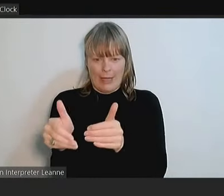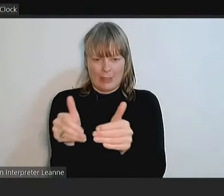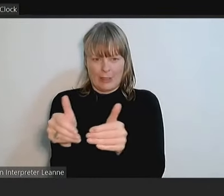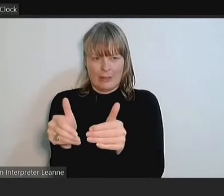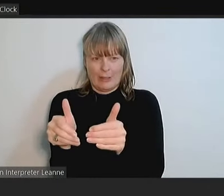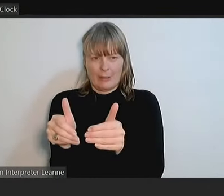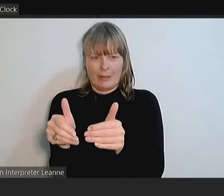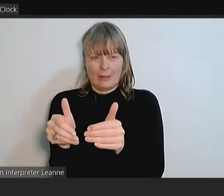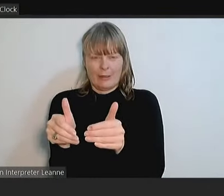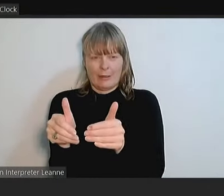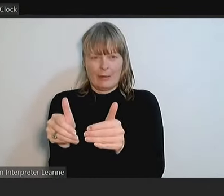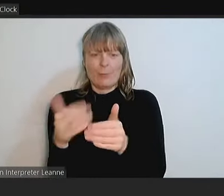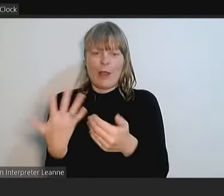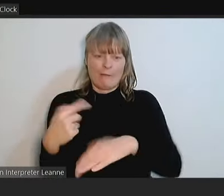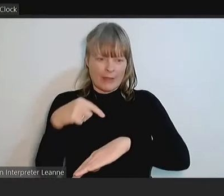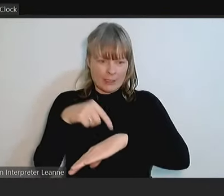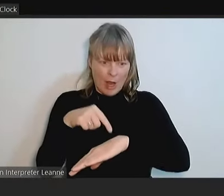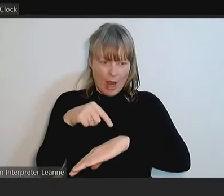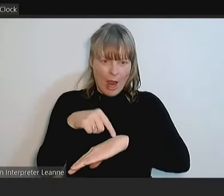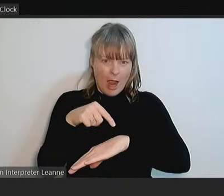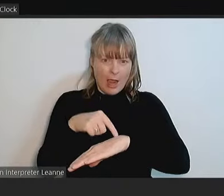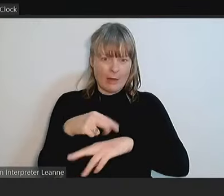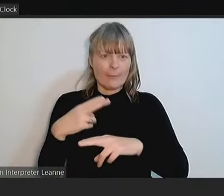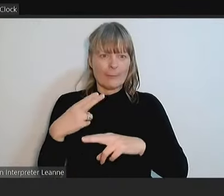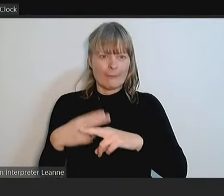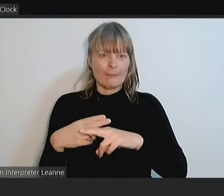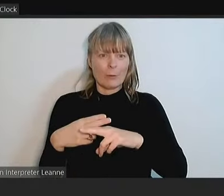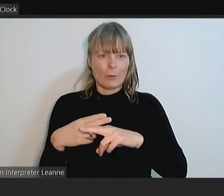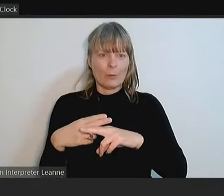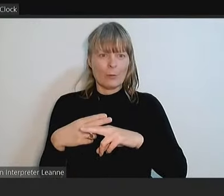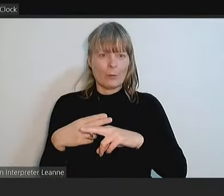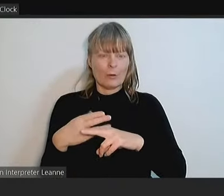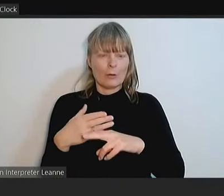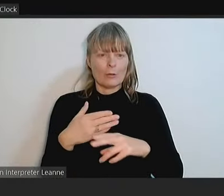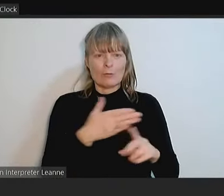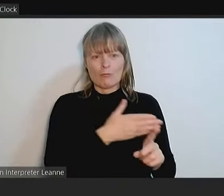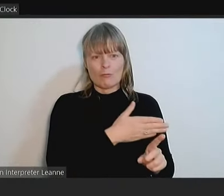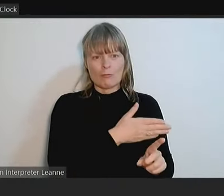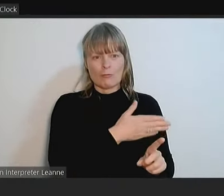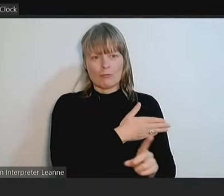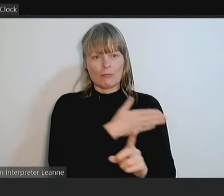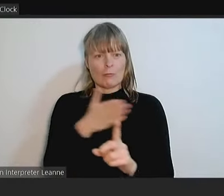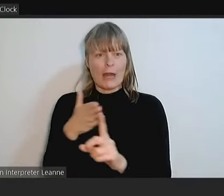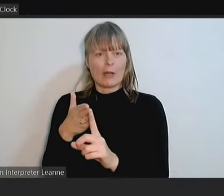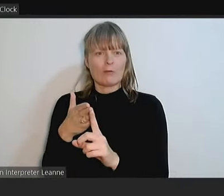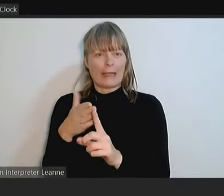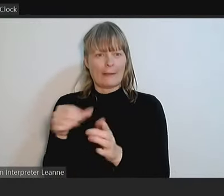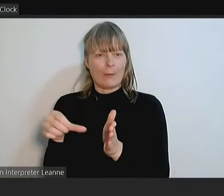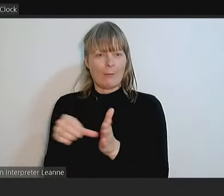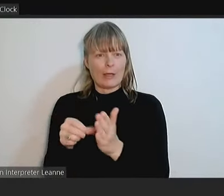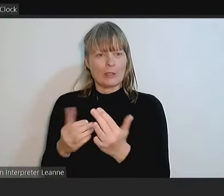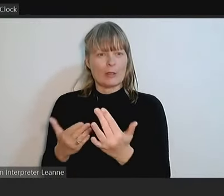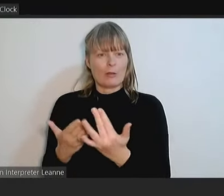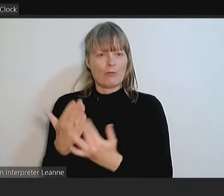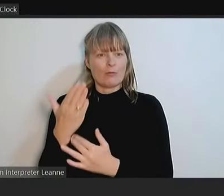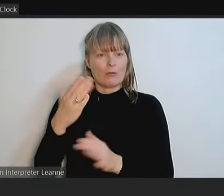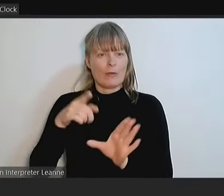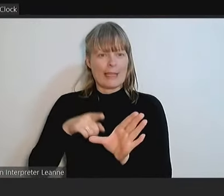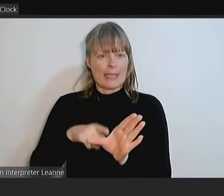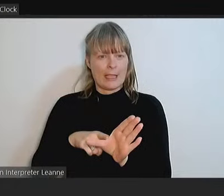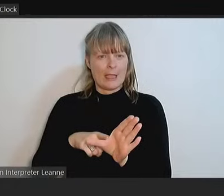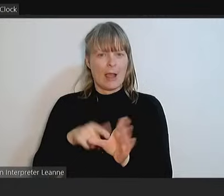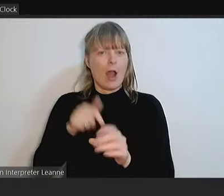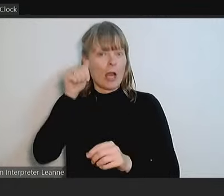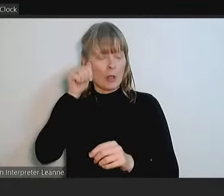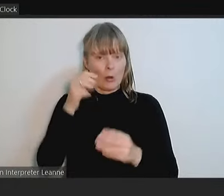the budget during the year. What process is that for us to reconsider? I know there are some items